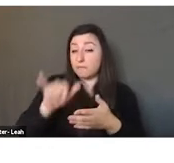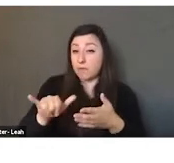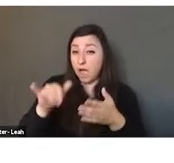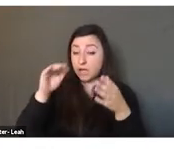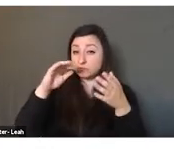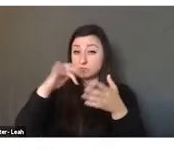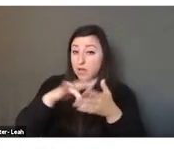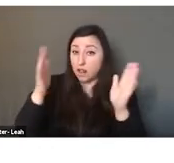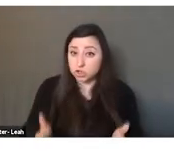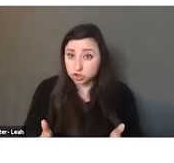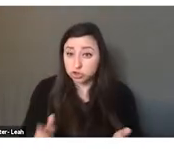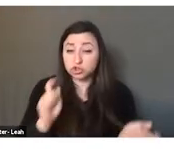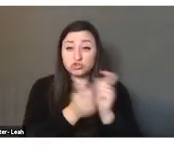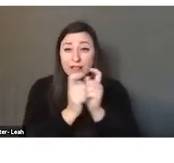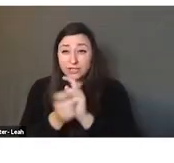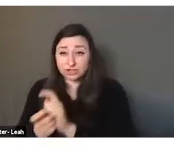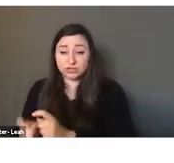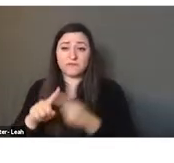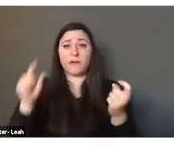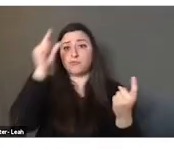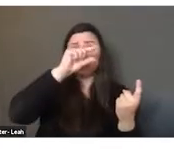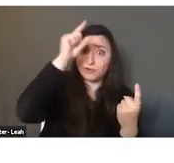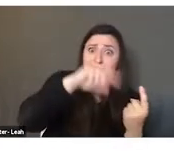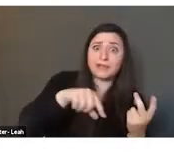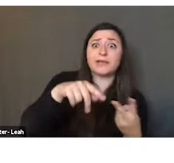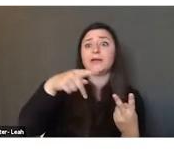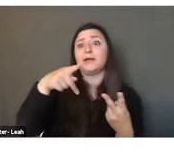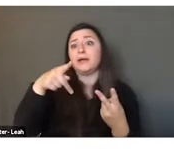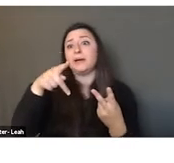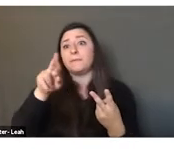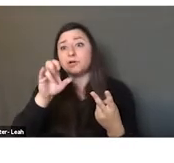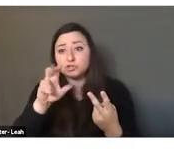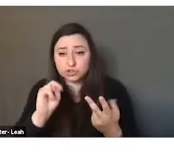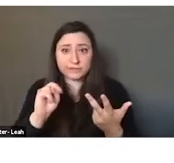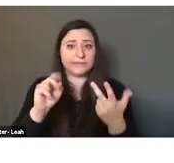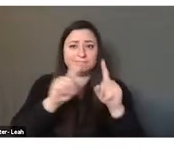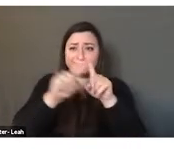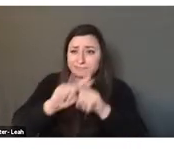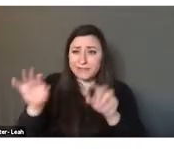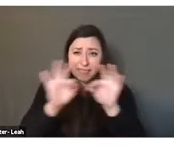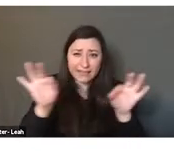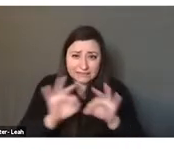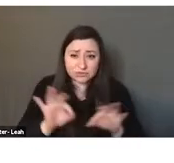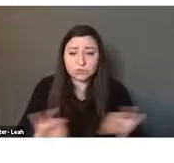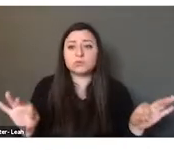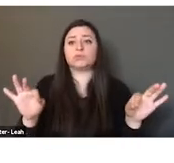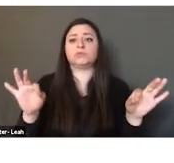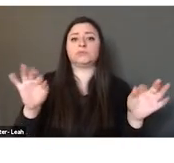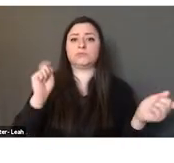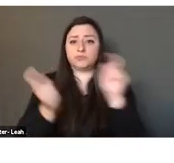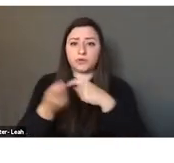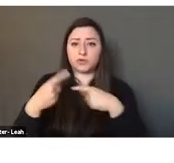of books from Greek, Persians, Syriac, and Sanskrit was actively promoted over a century.